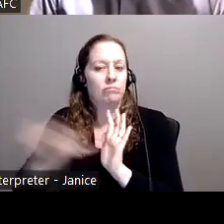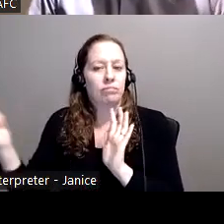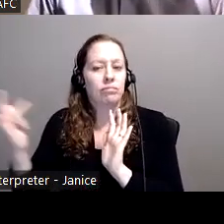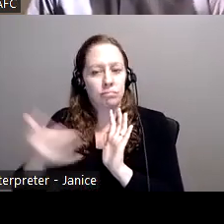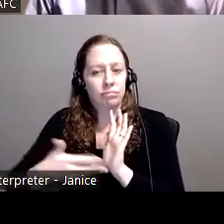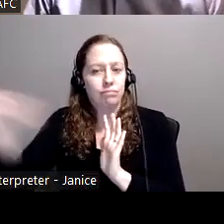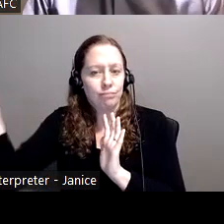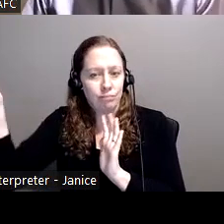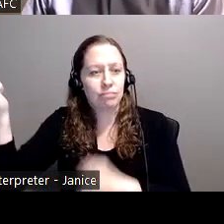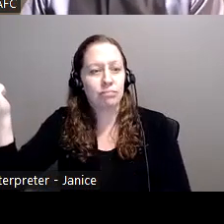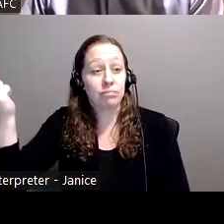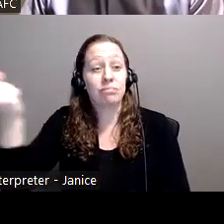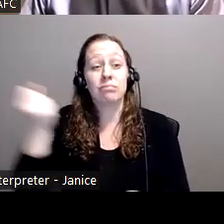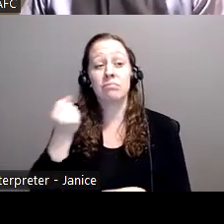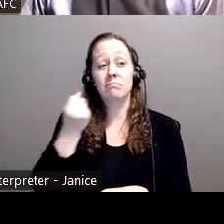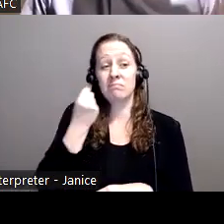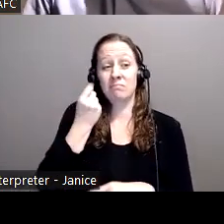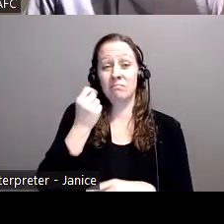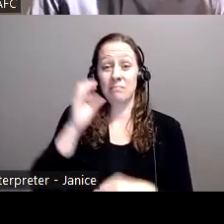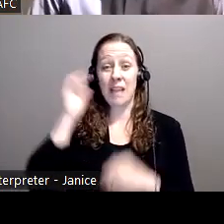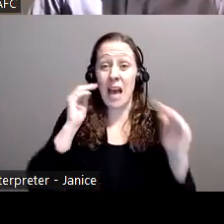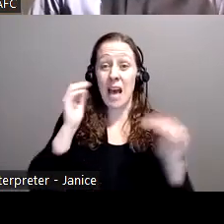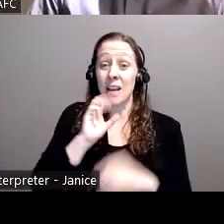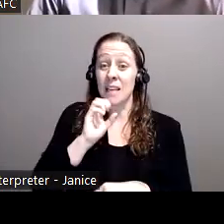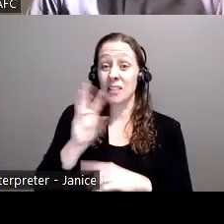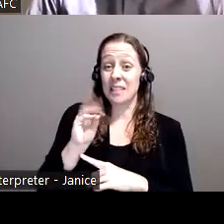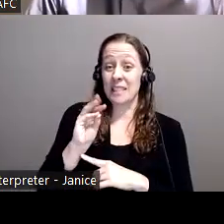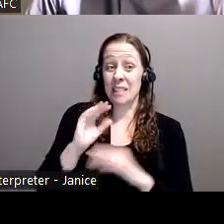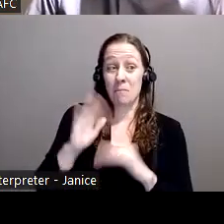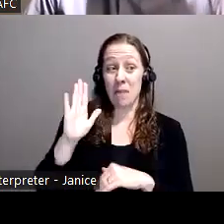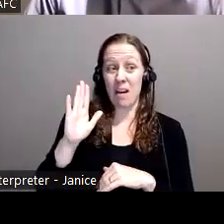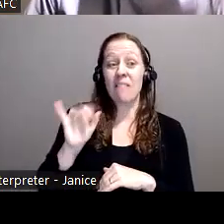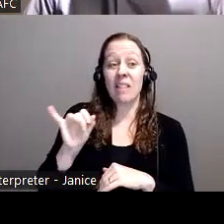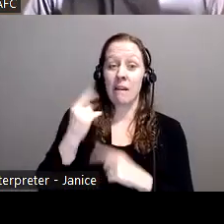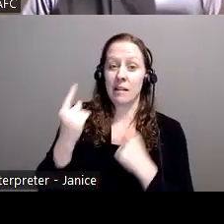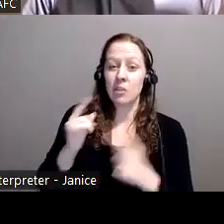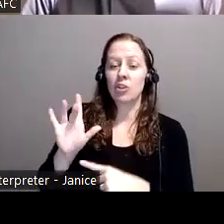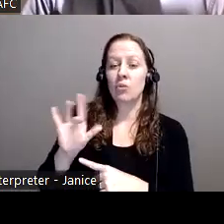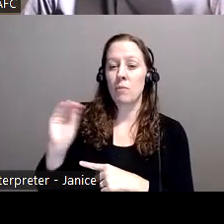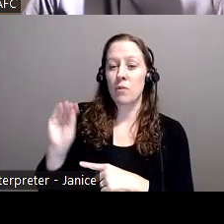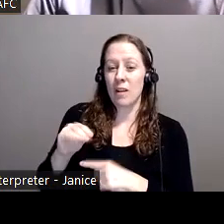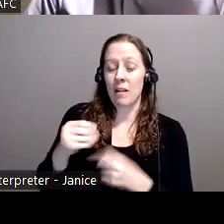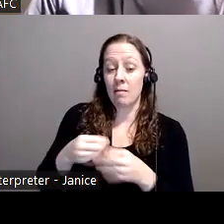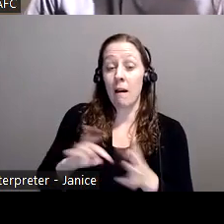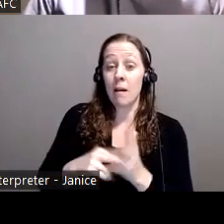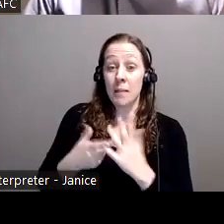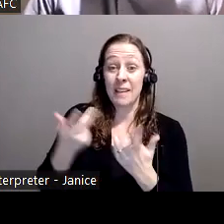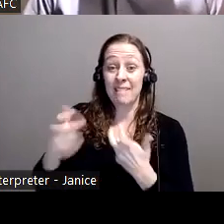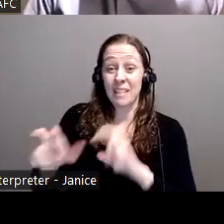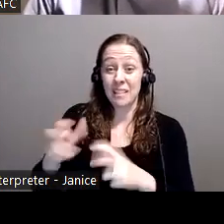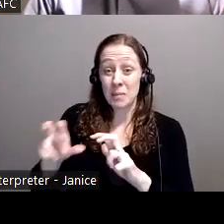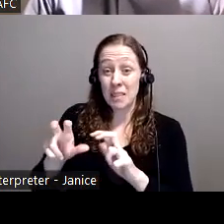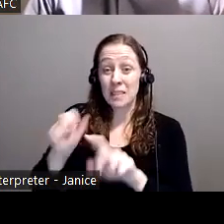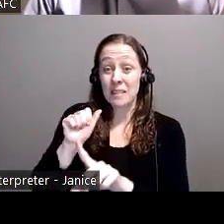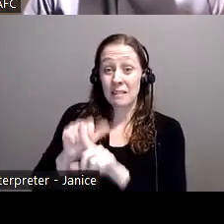adults 60 and over account for 25% of overall losses. So, when we're looking at investment scams, with over 300